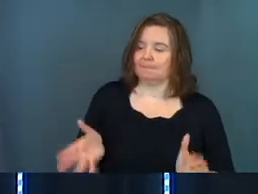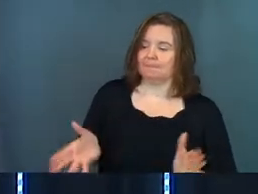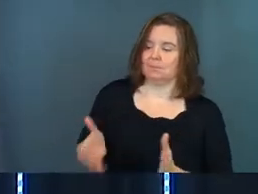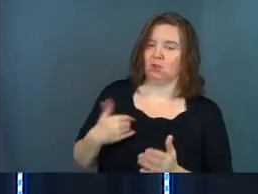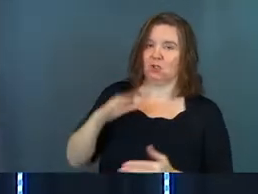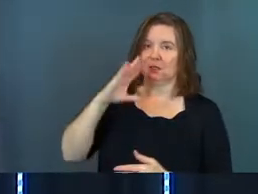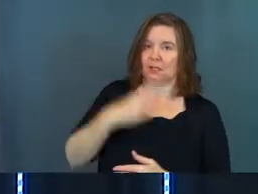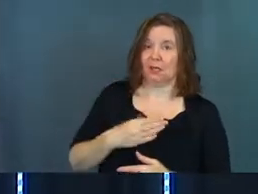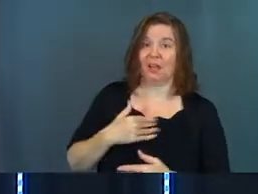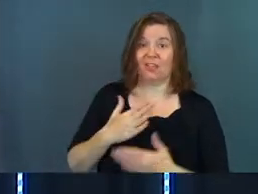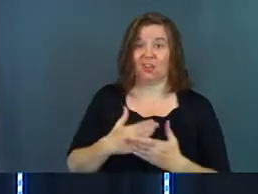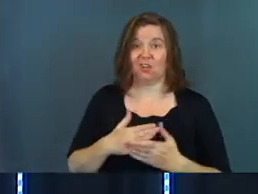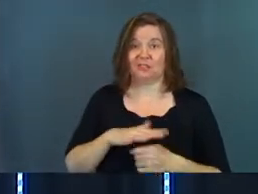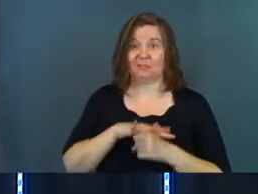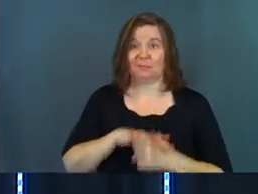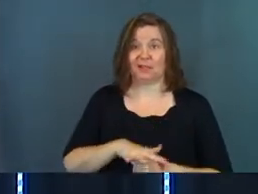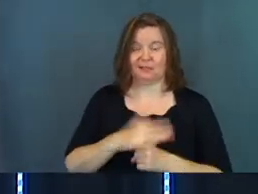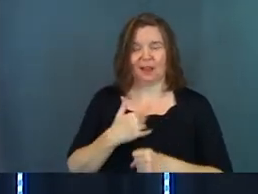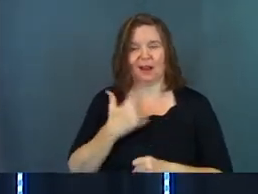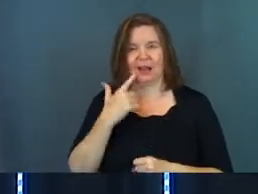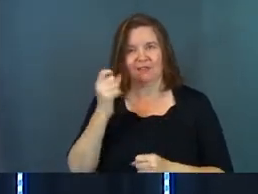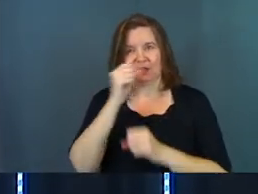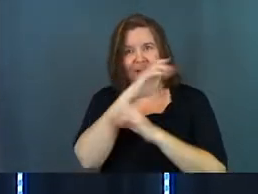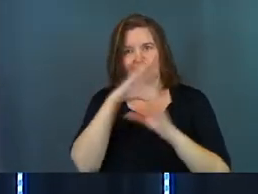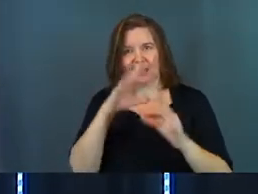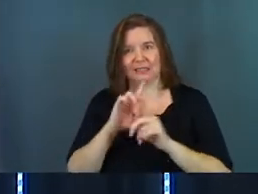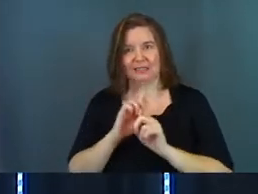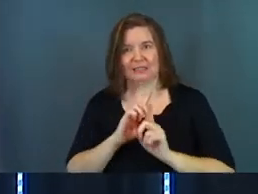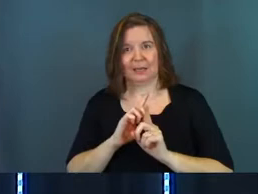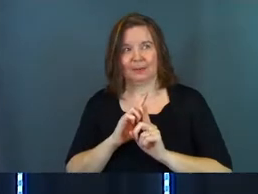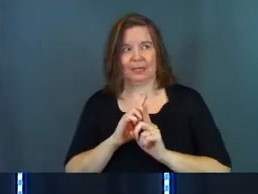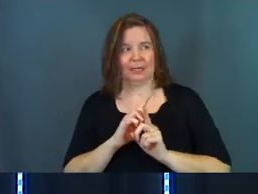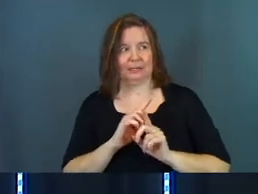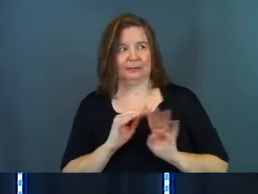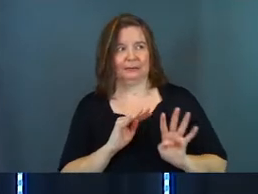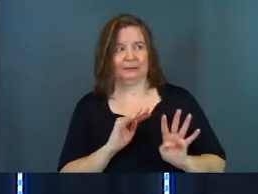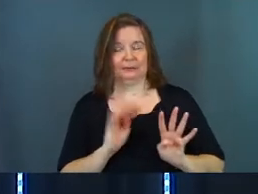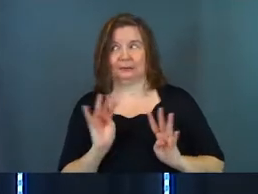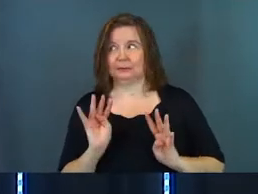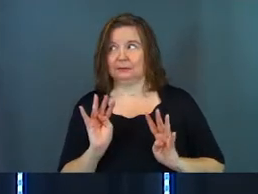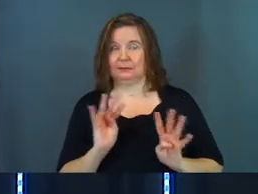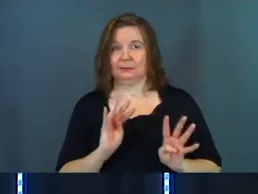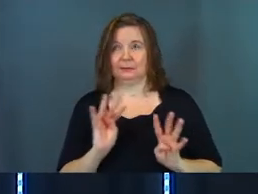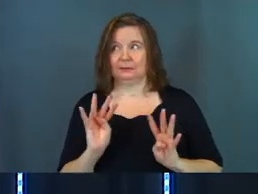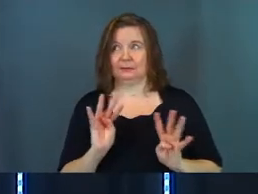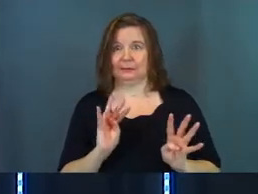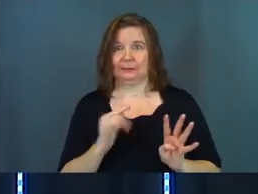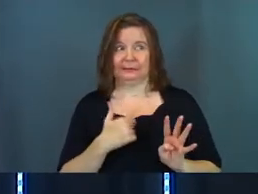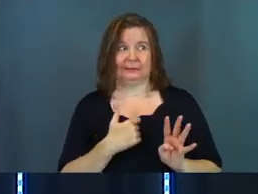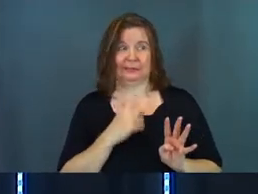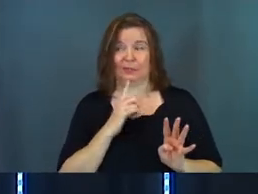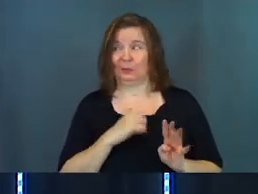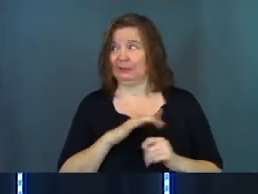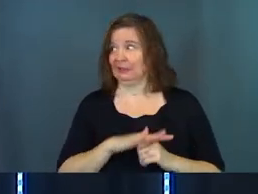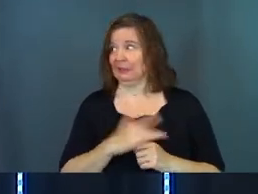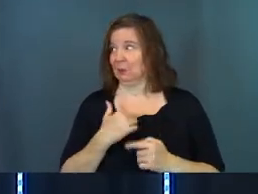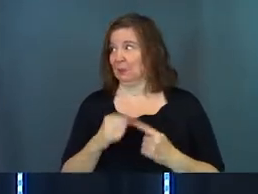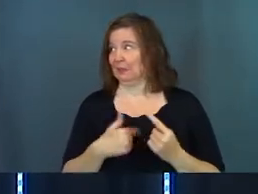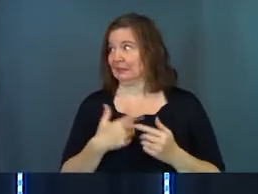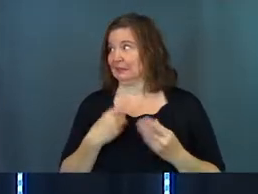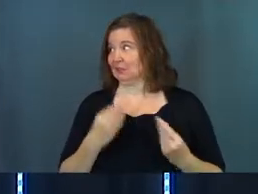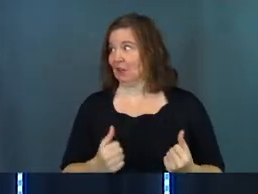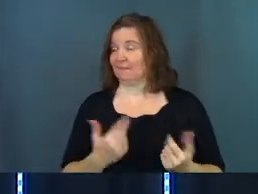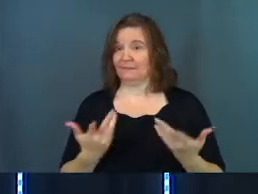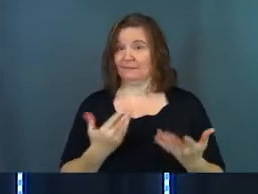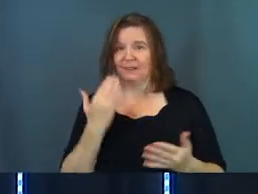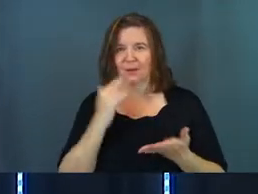her son. And there's some tension there. And I kind of imagine the disciples sitting there looking at mom, looking at dad, and going like, this is really tense. When is this going to